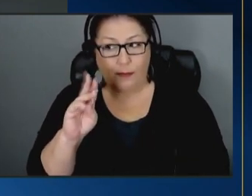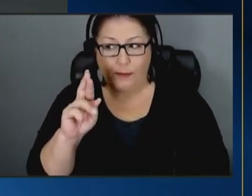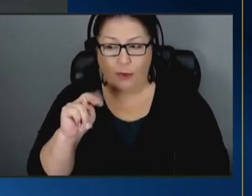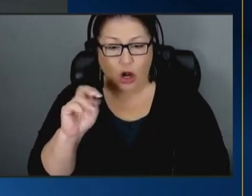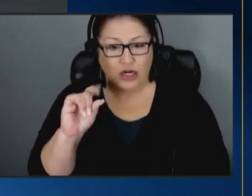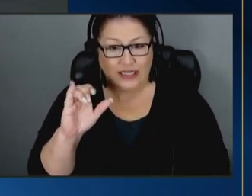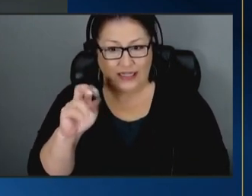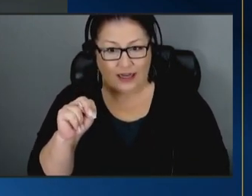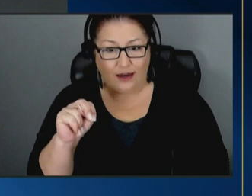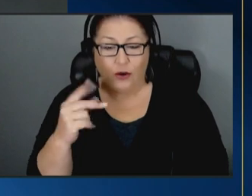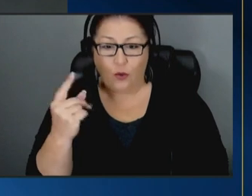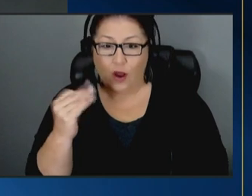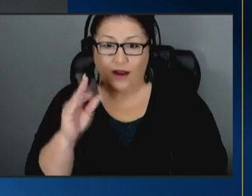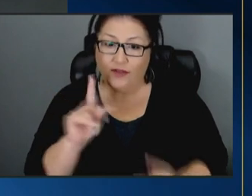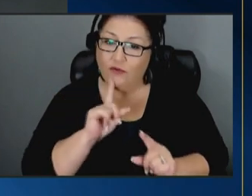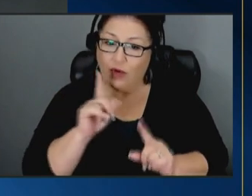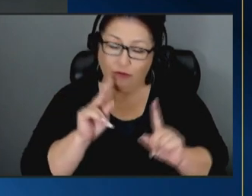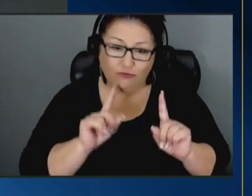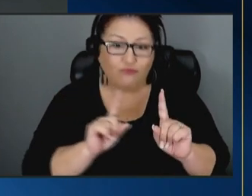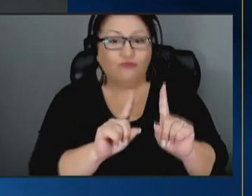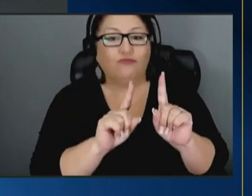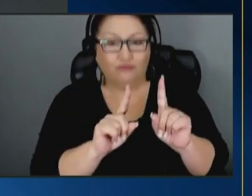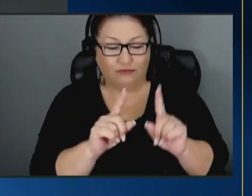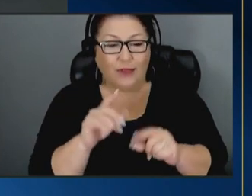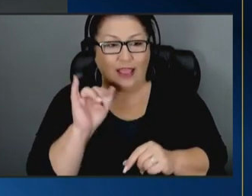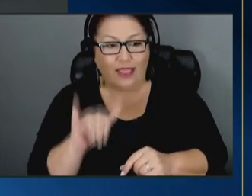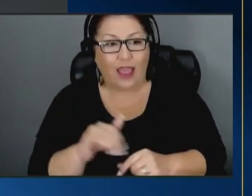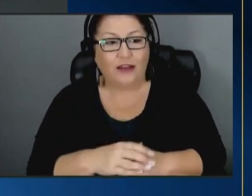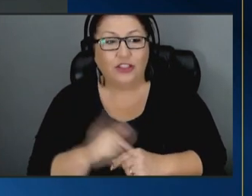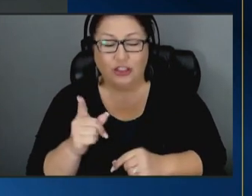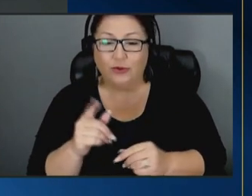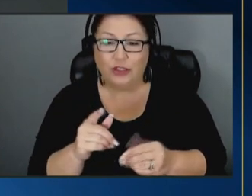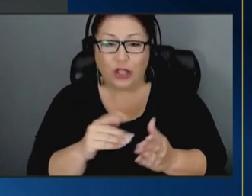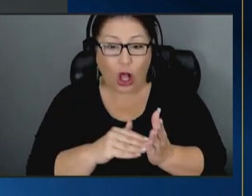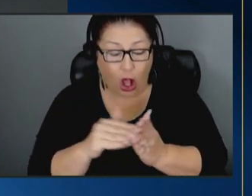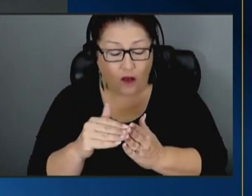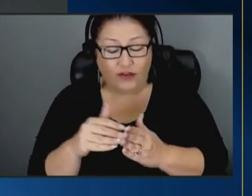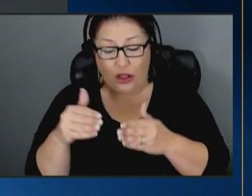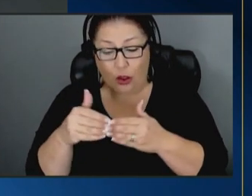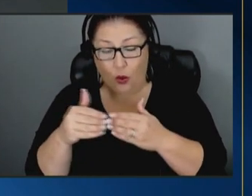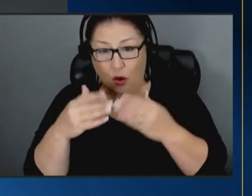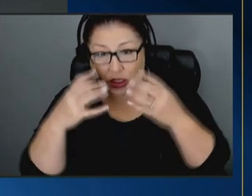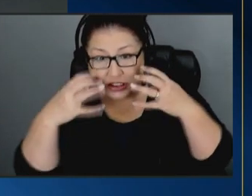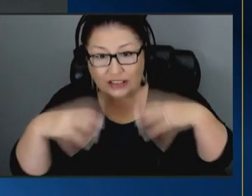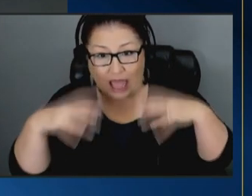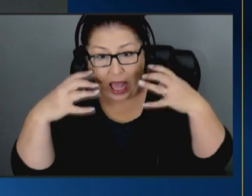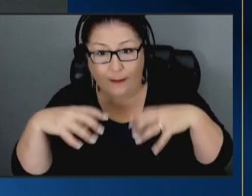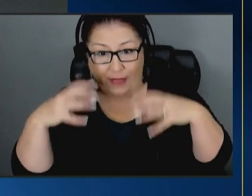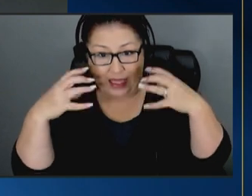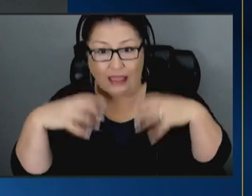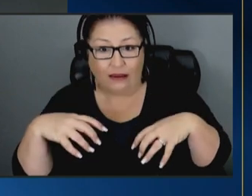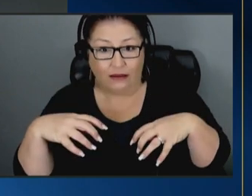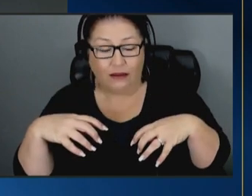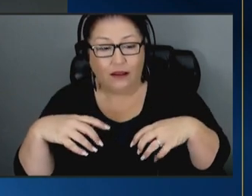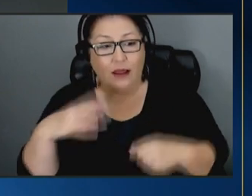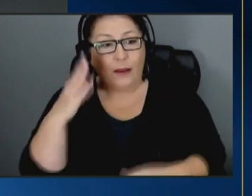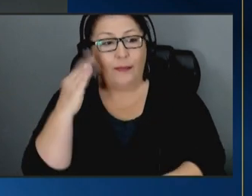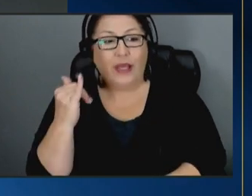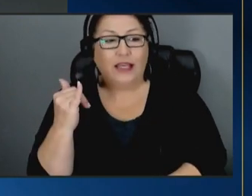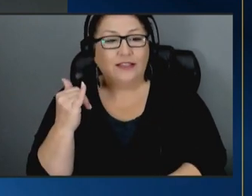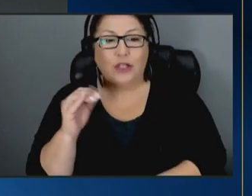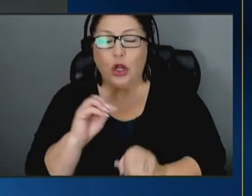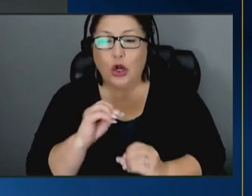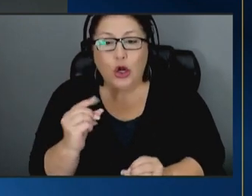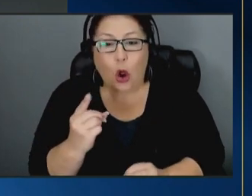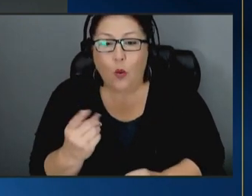the real heroines in this and she was off in the corner sobbing is where warren hatches people because nobody